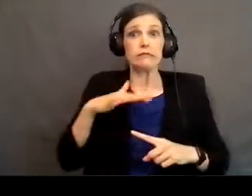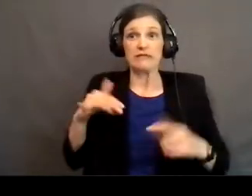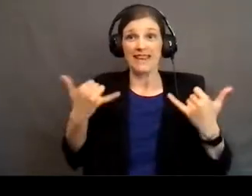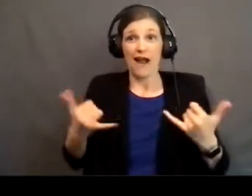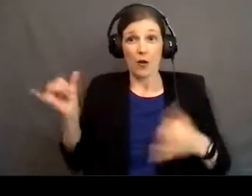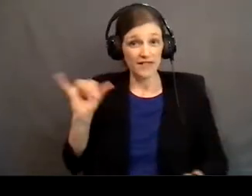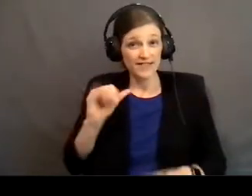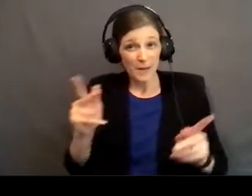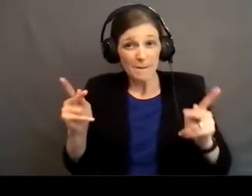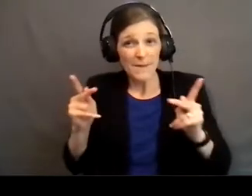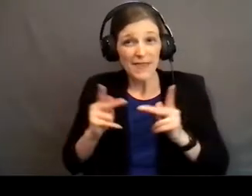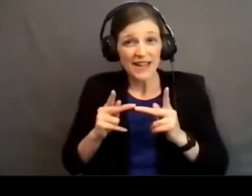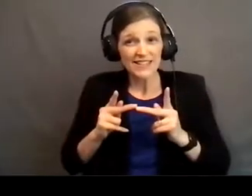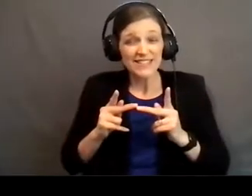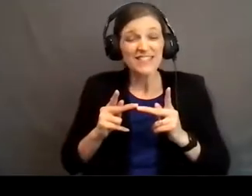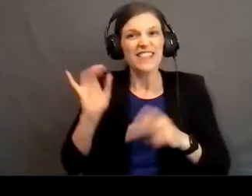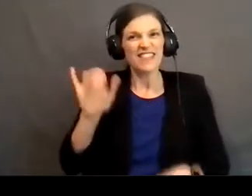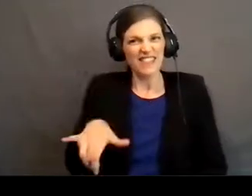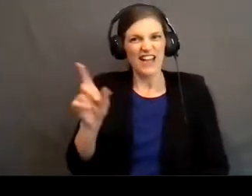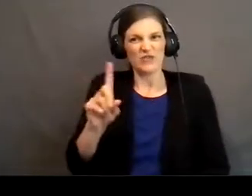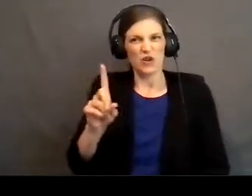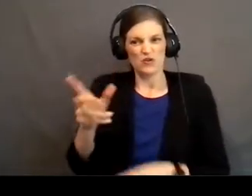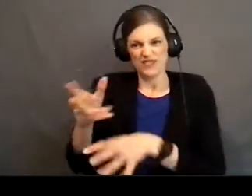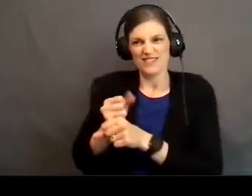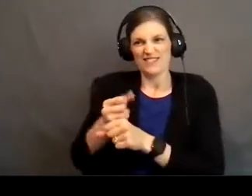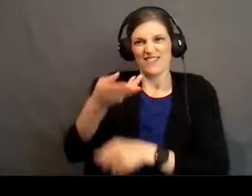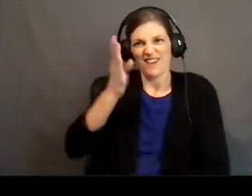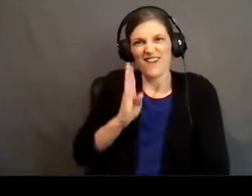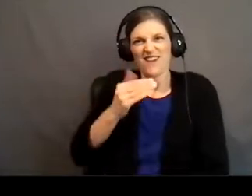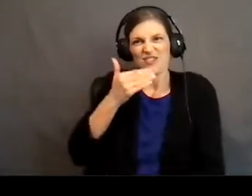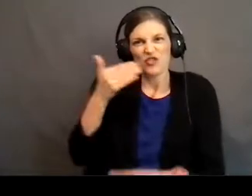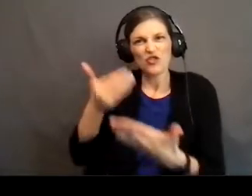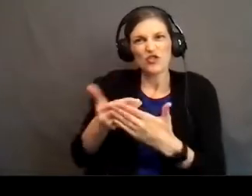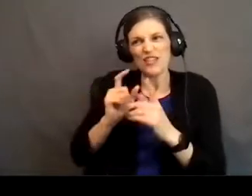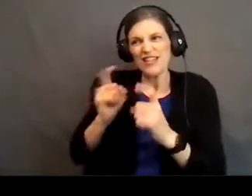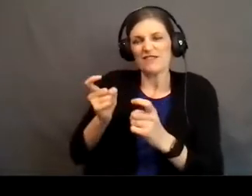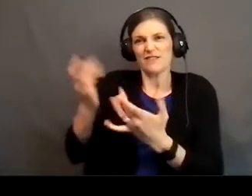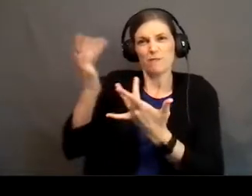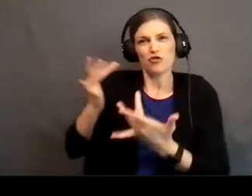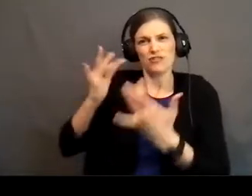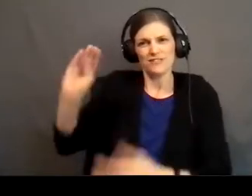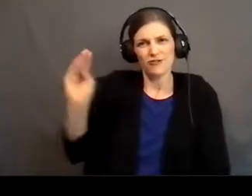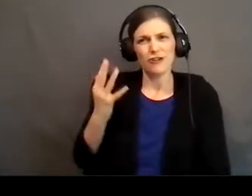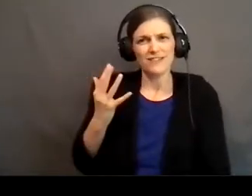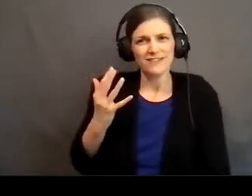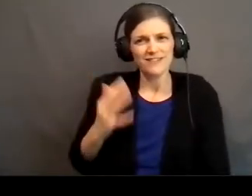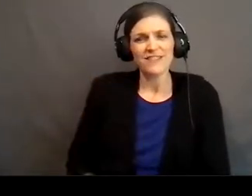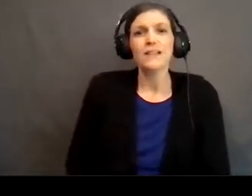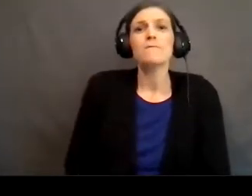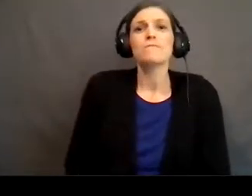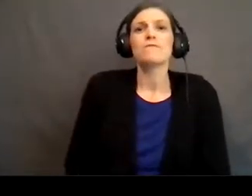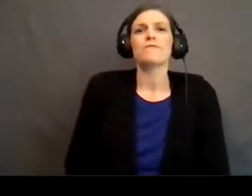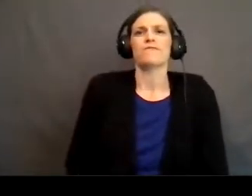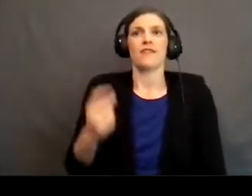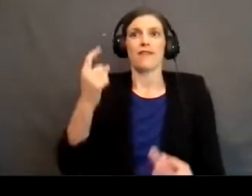same place is where we receive God's good gifts of mercy and grace. And the wonder